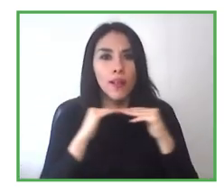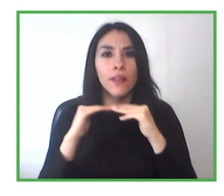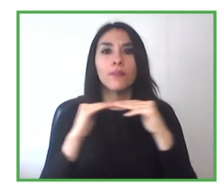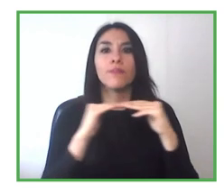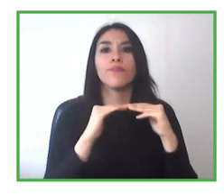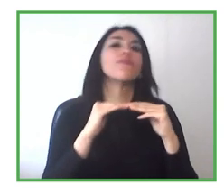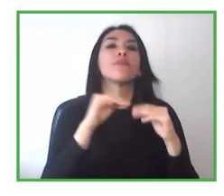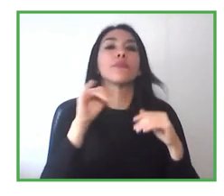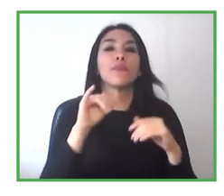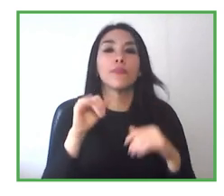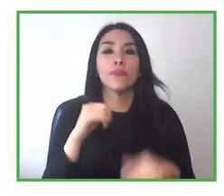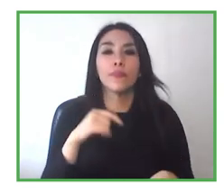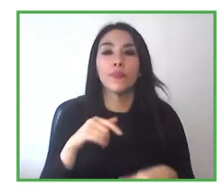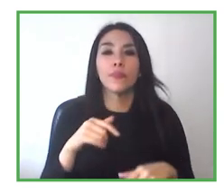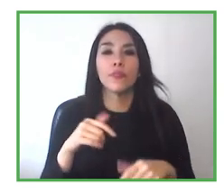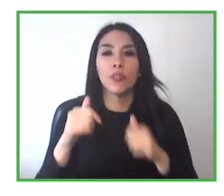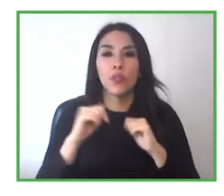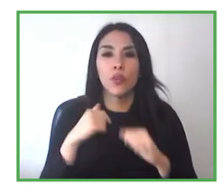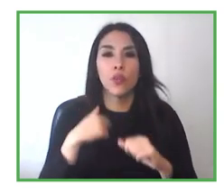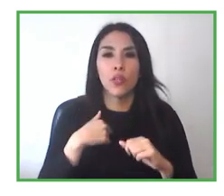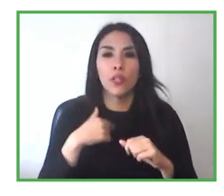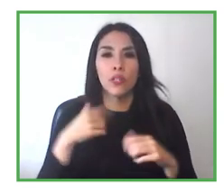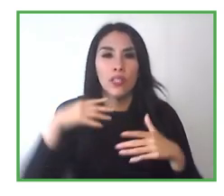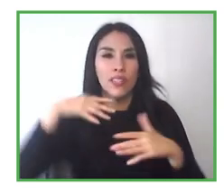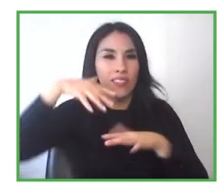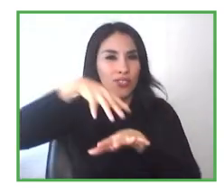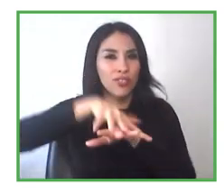integrated and less discriminating.